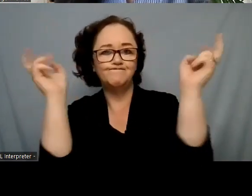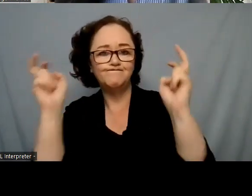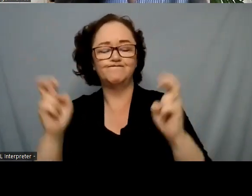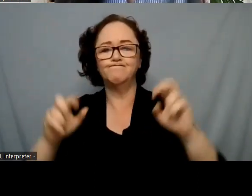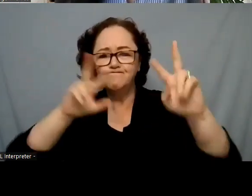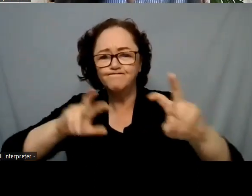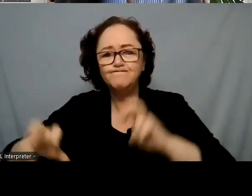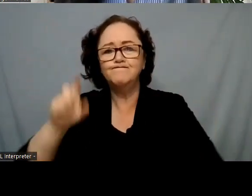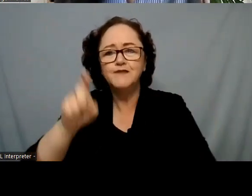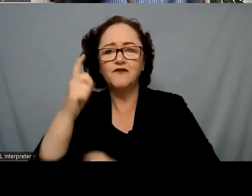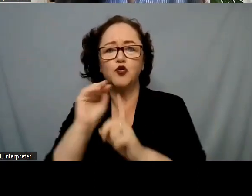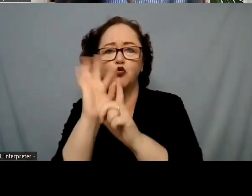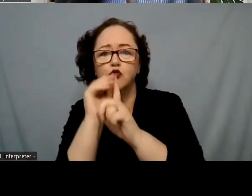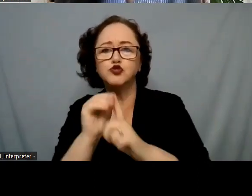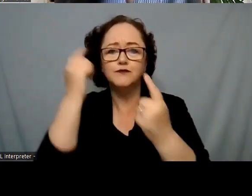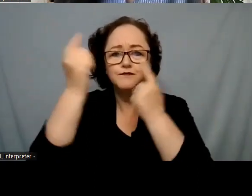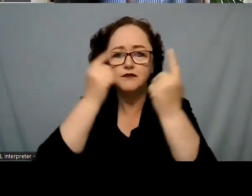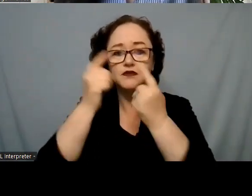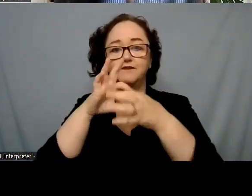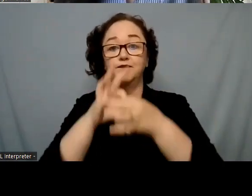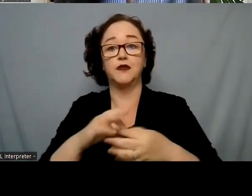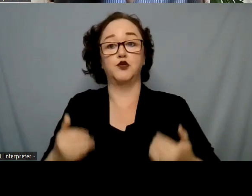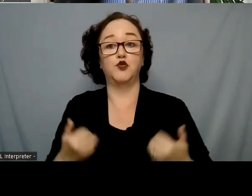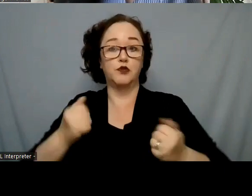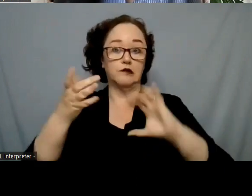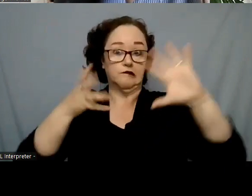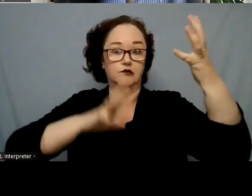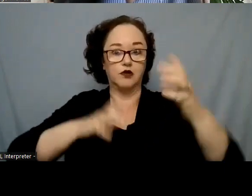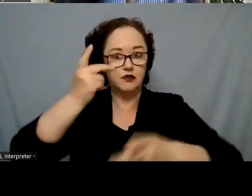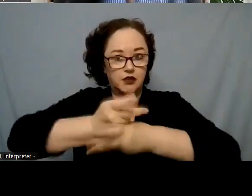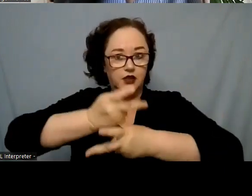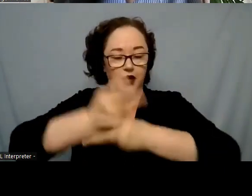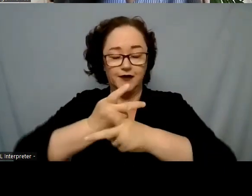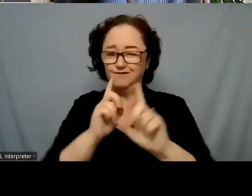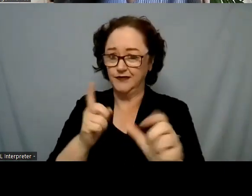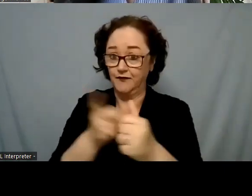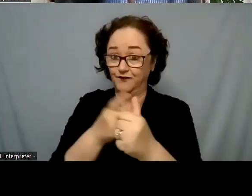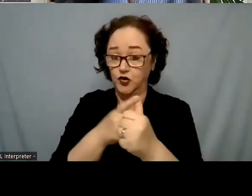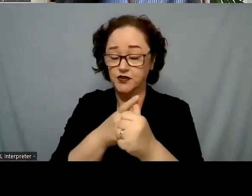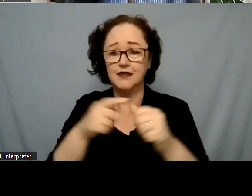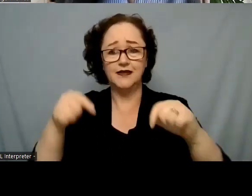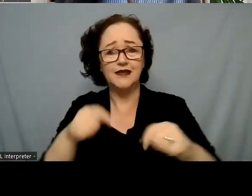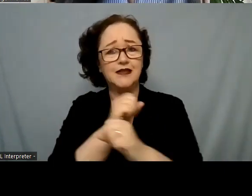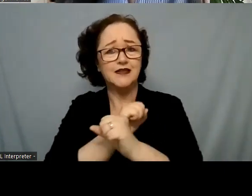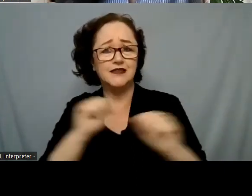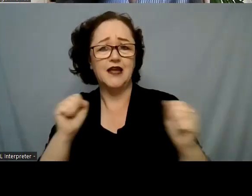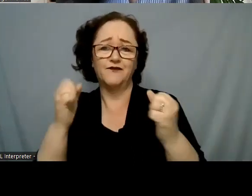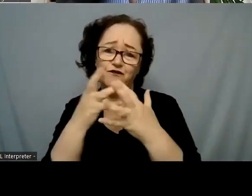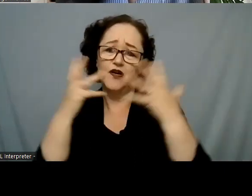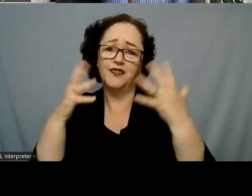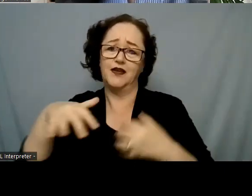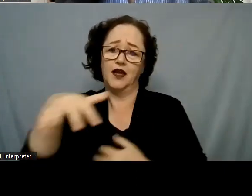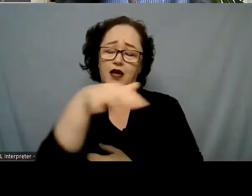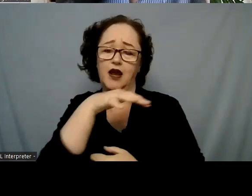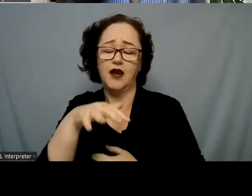Consideration in Youth Crisis Care. Before we begin, we would like to mention that this is a safe and friendly space for positivity